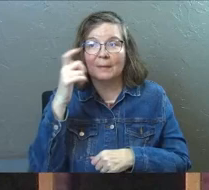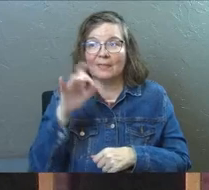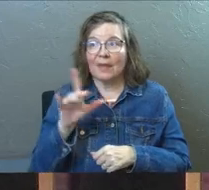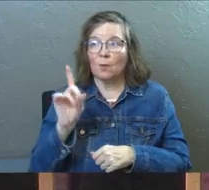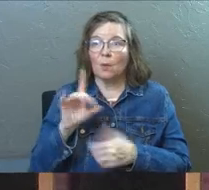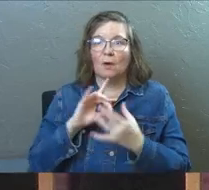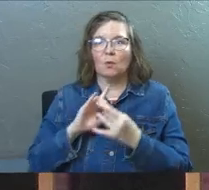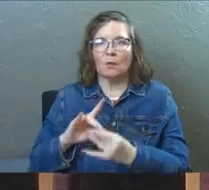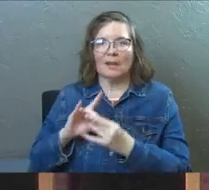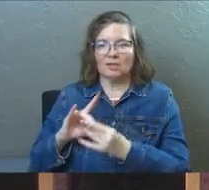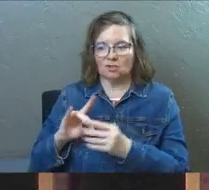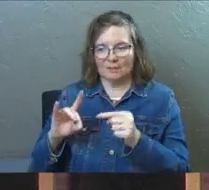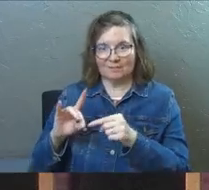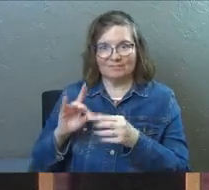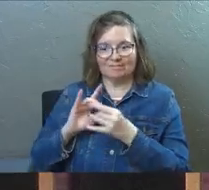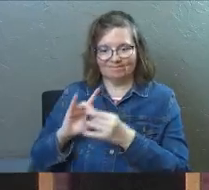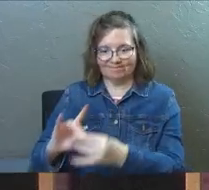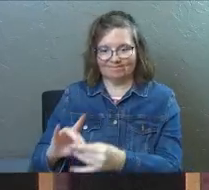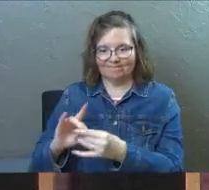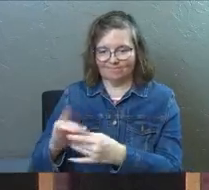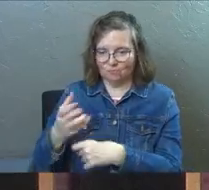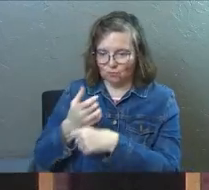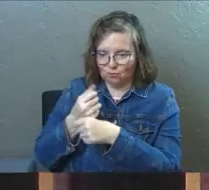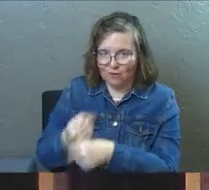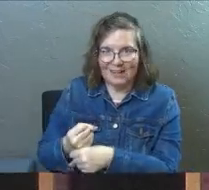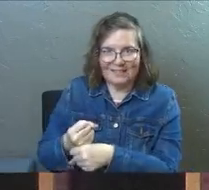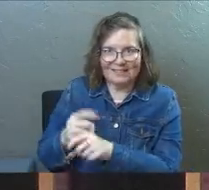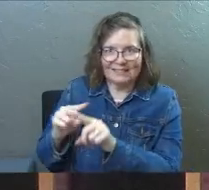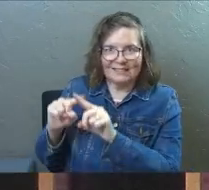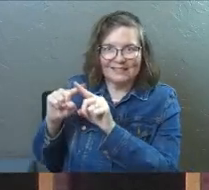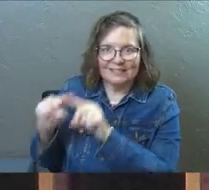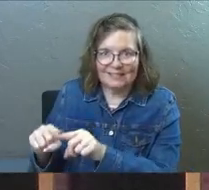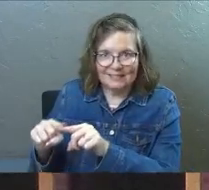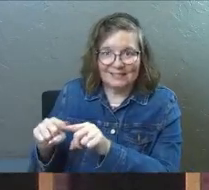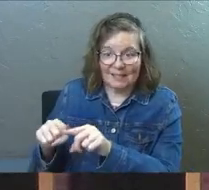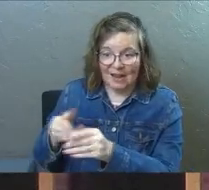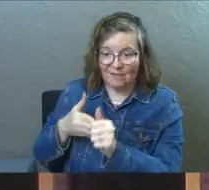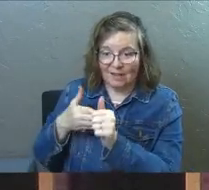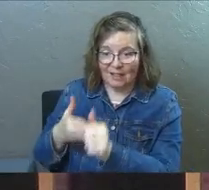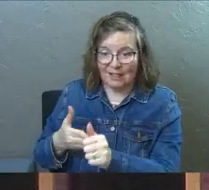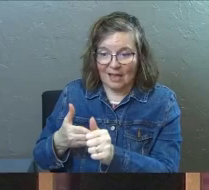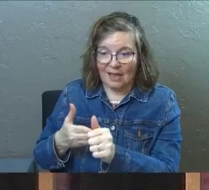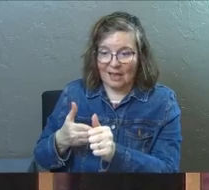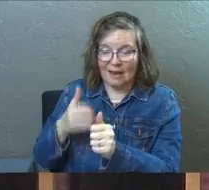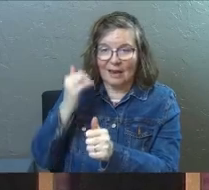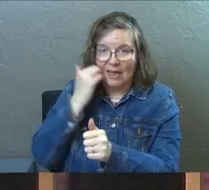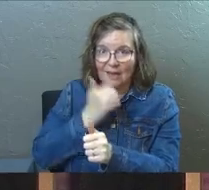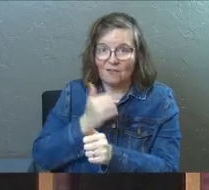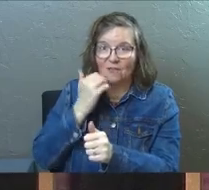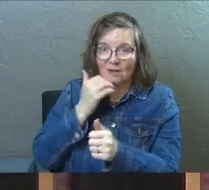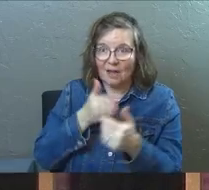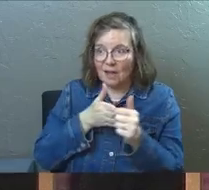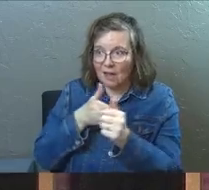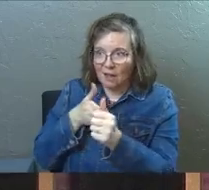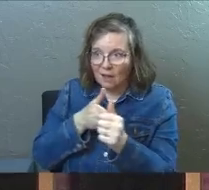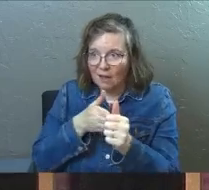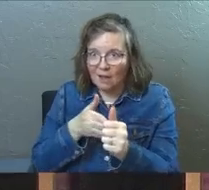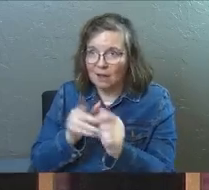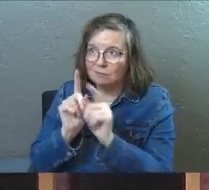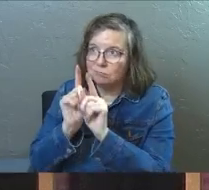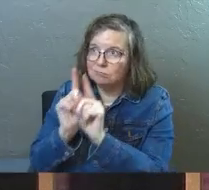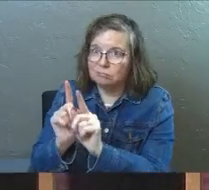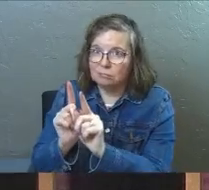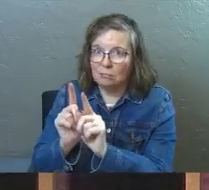Because that's where the relationship is. And that's where there's got to be faith. And I've got to be led by the hand every single day like a child.